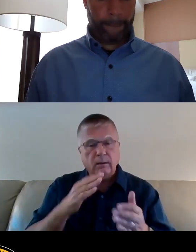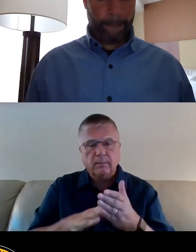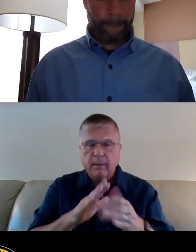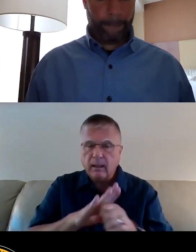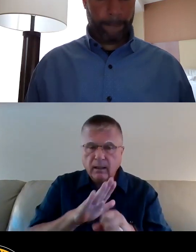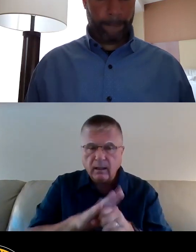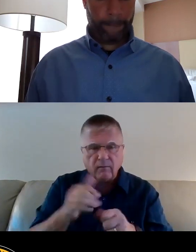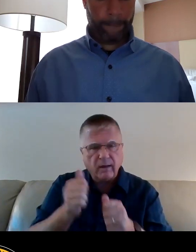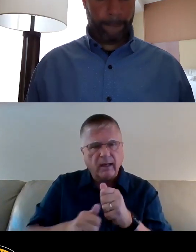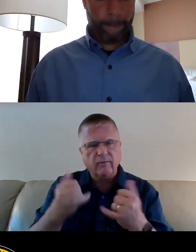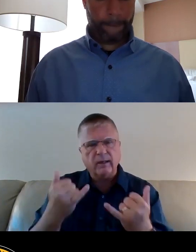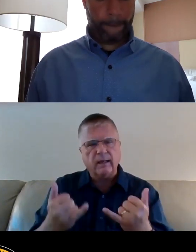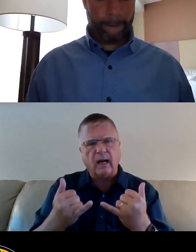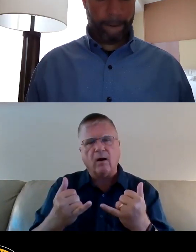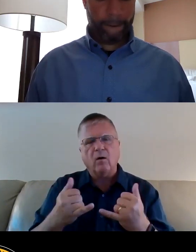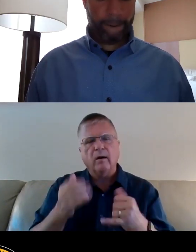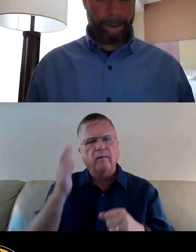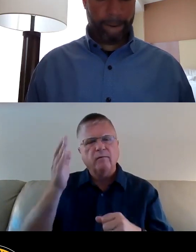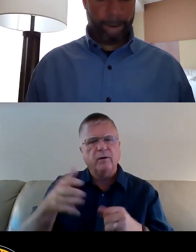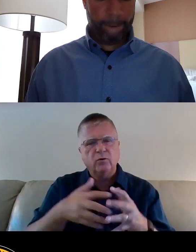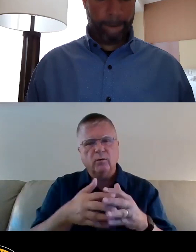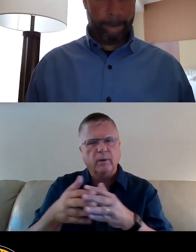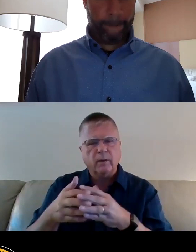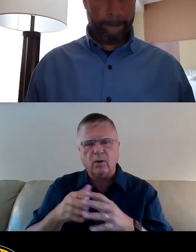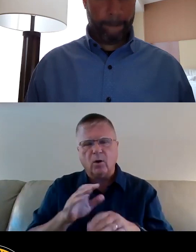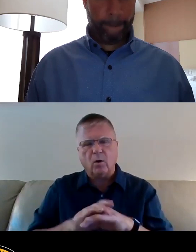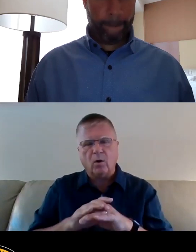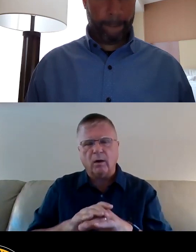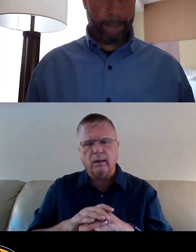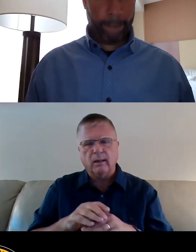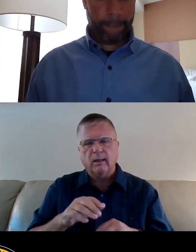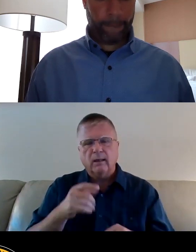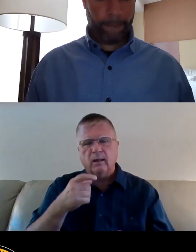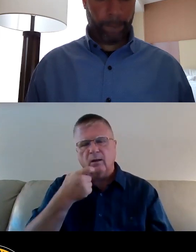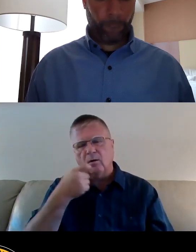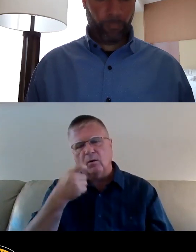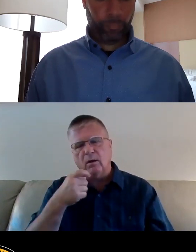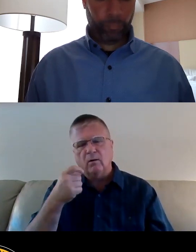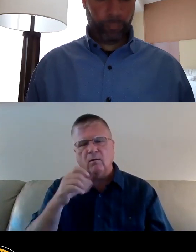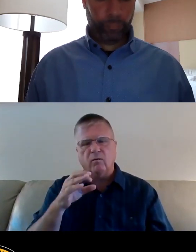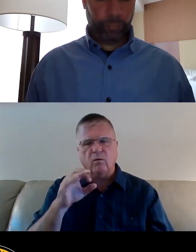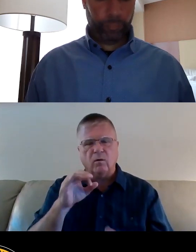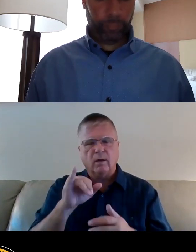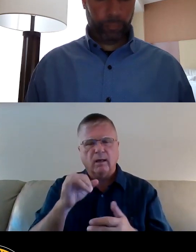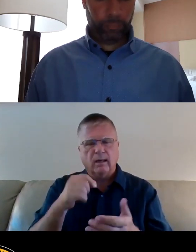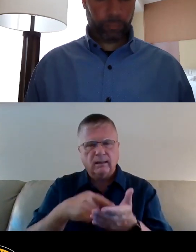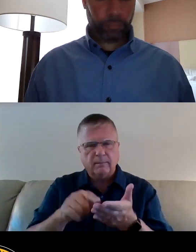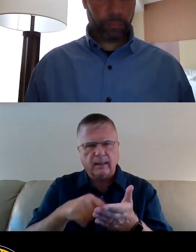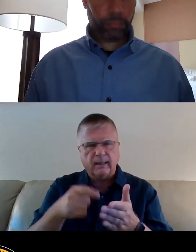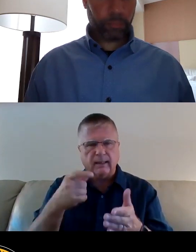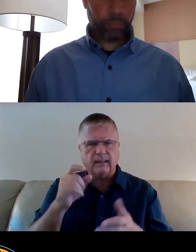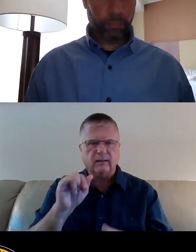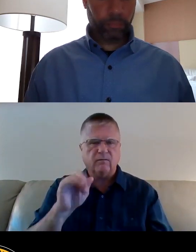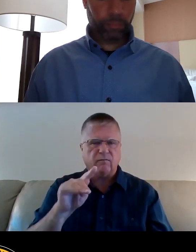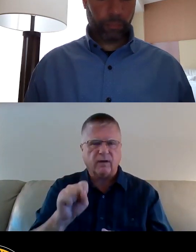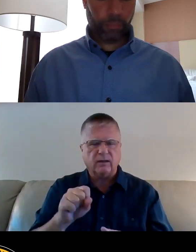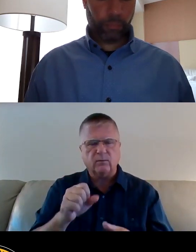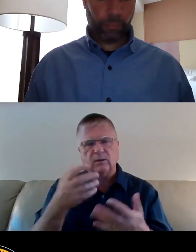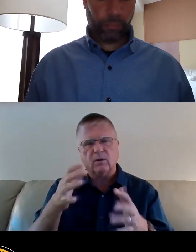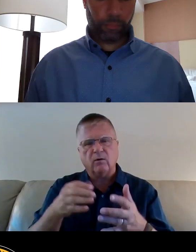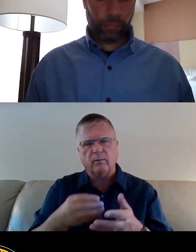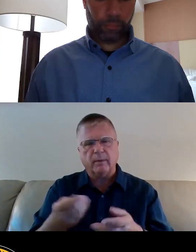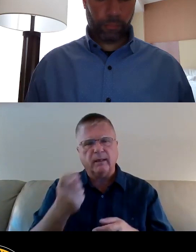every current and future American is on an eternal hook for these funds being spent, most of which have already been handed off to